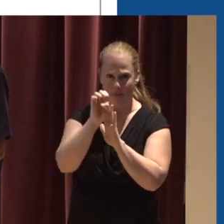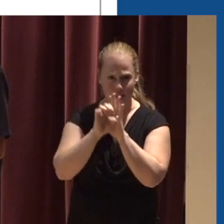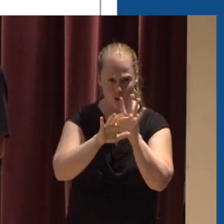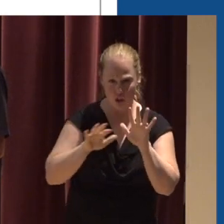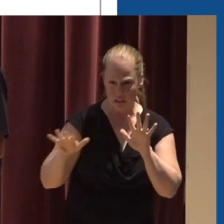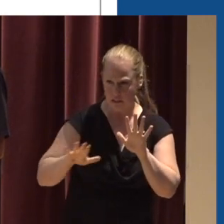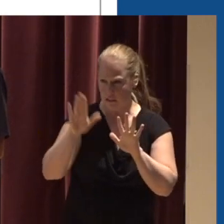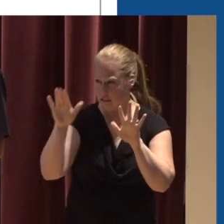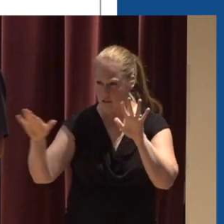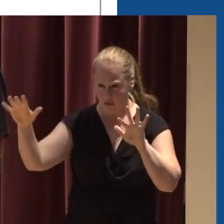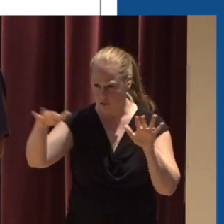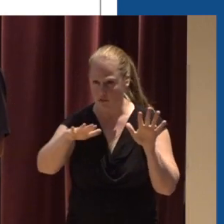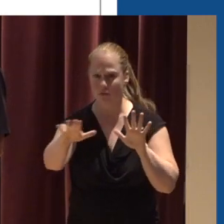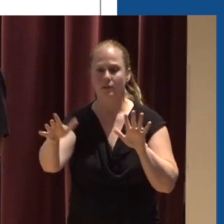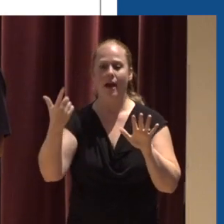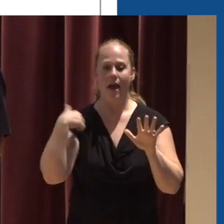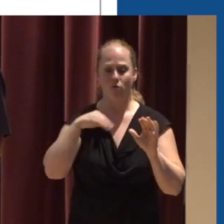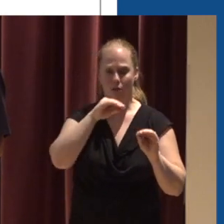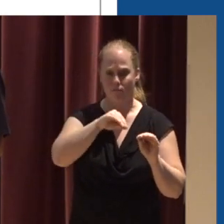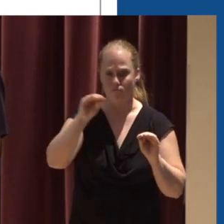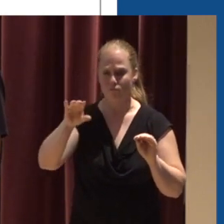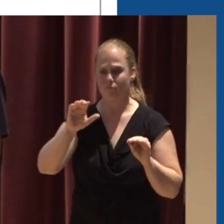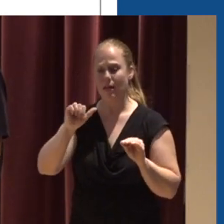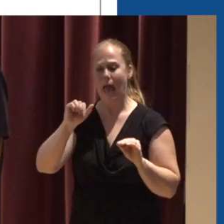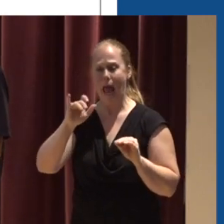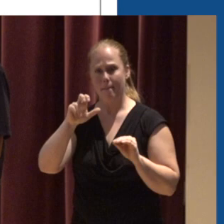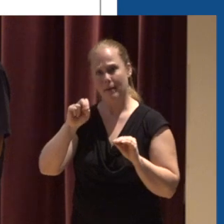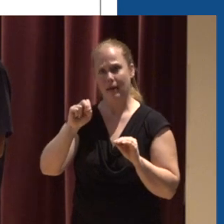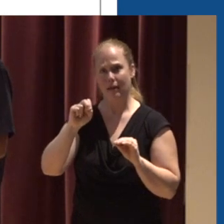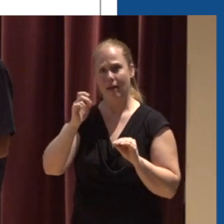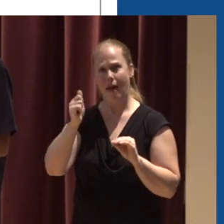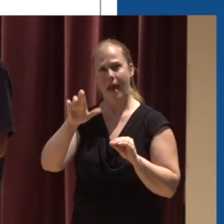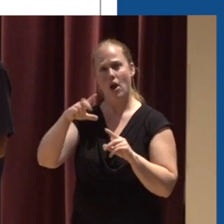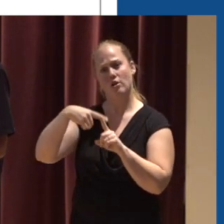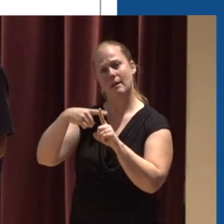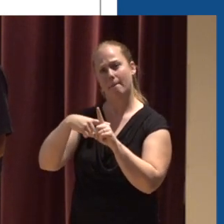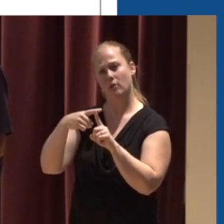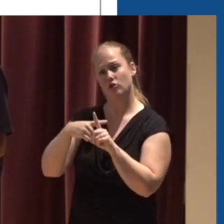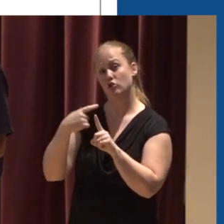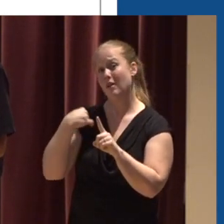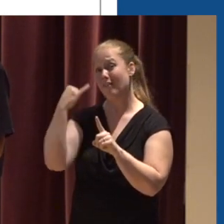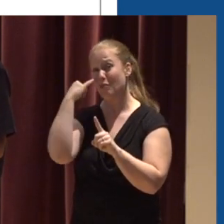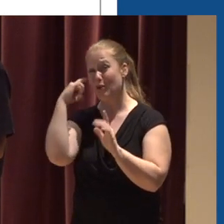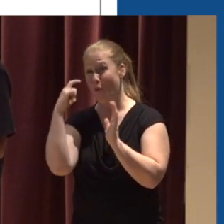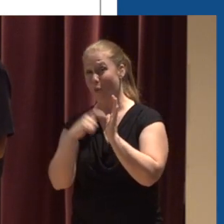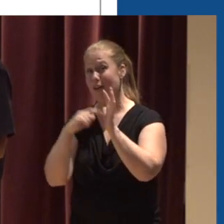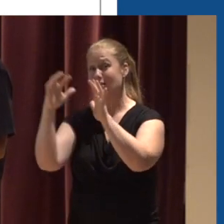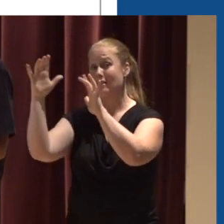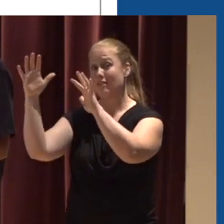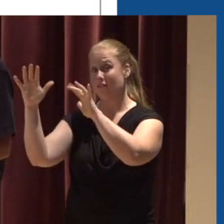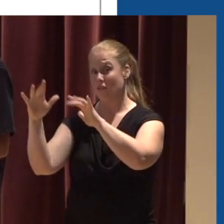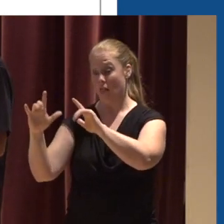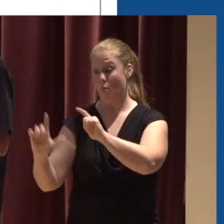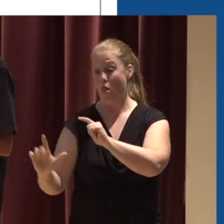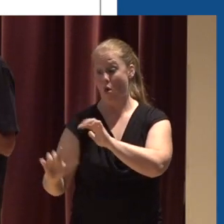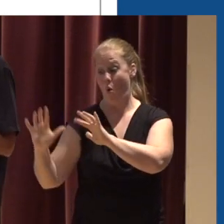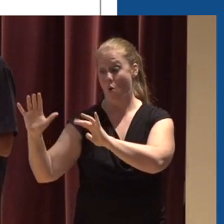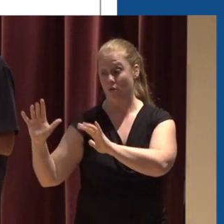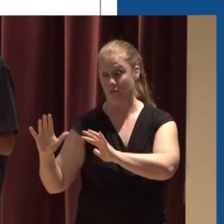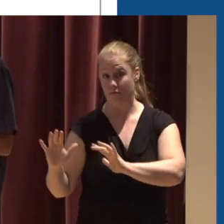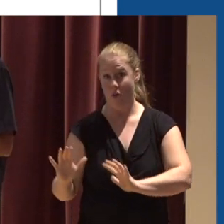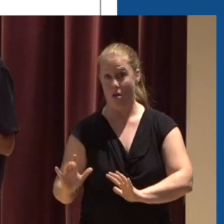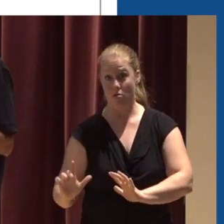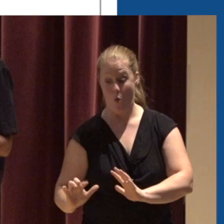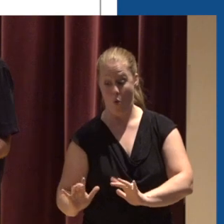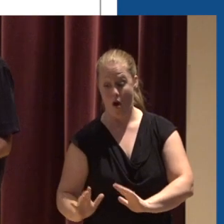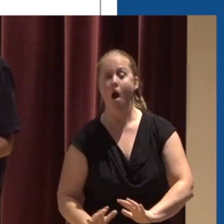watershed And strategically placed these ambient air temperature sensors So that when we start seeing snow fall at lower elevations That we have a